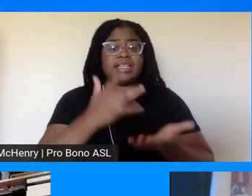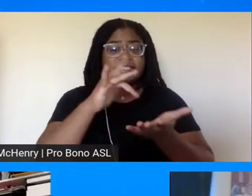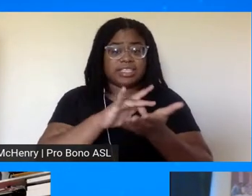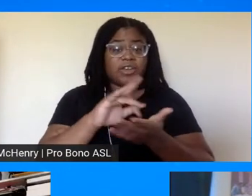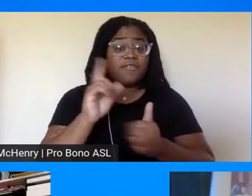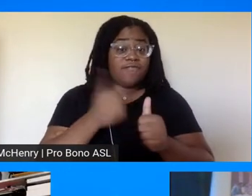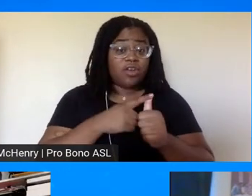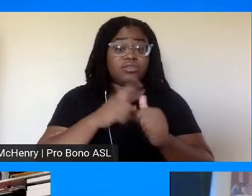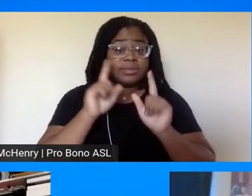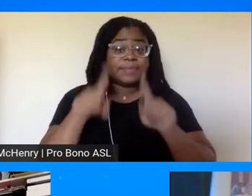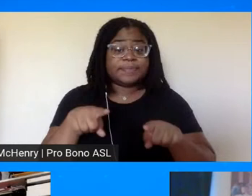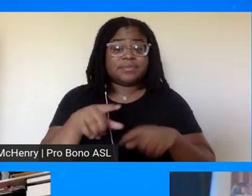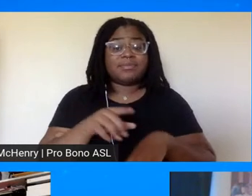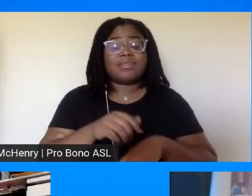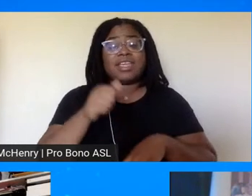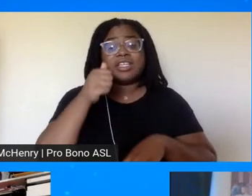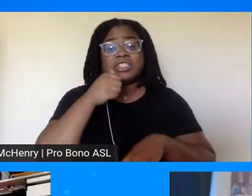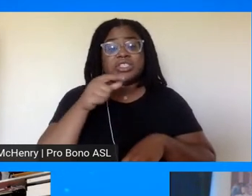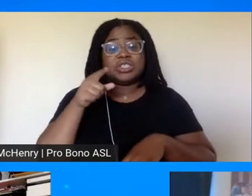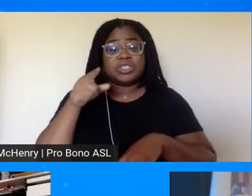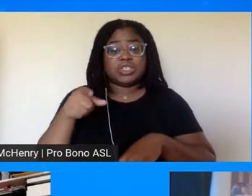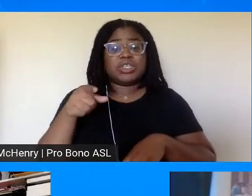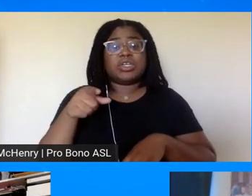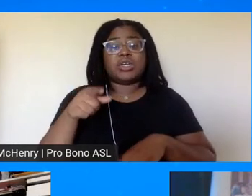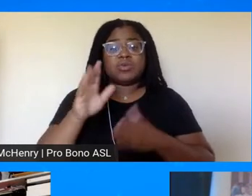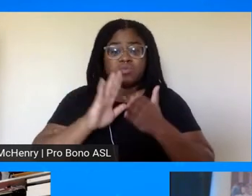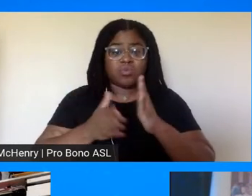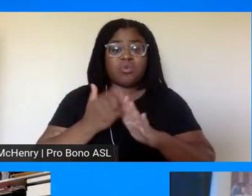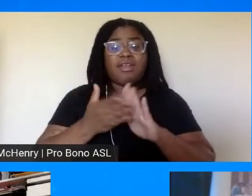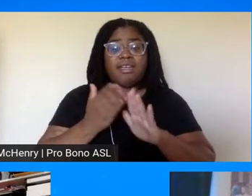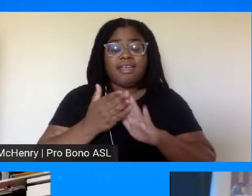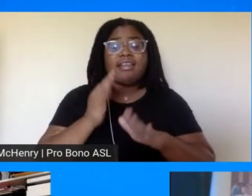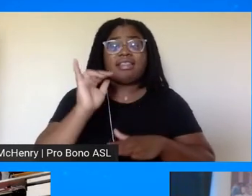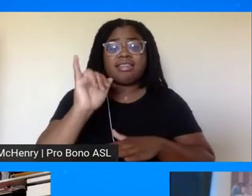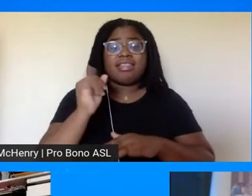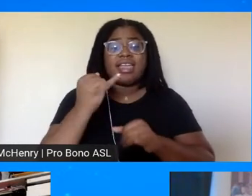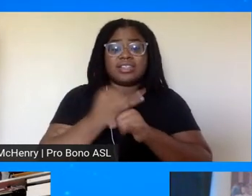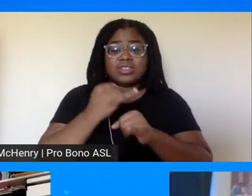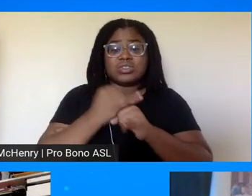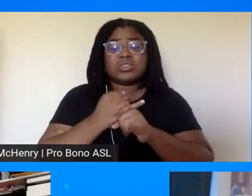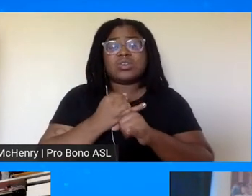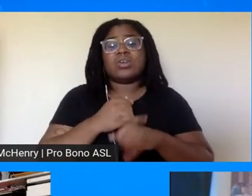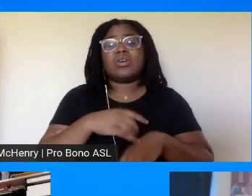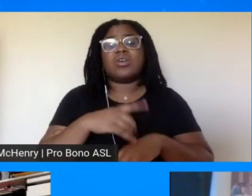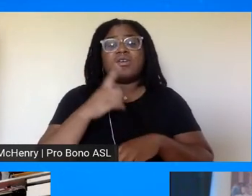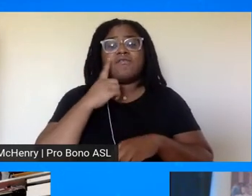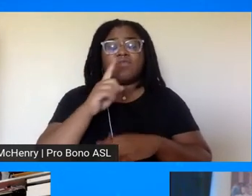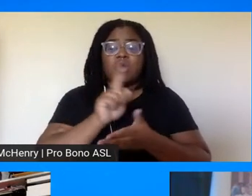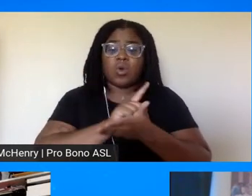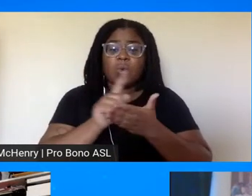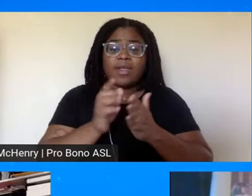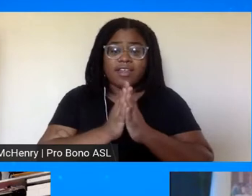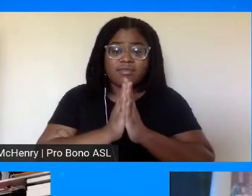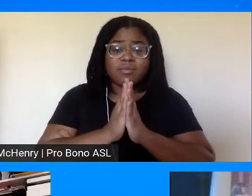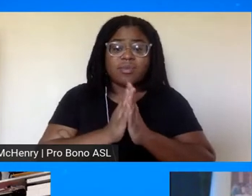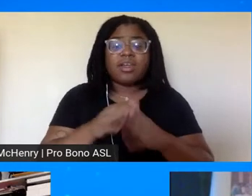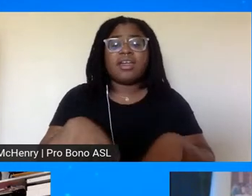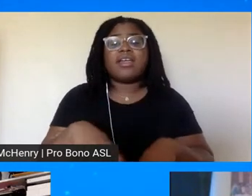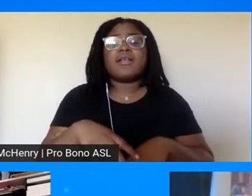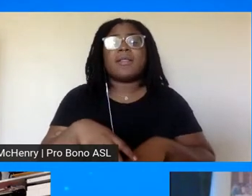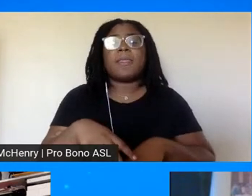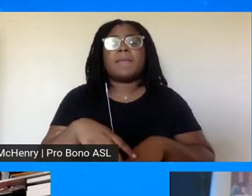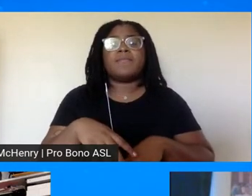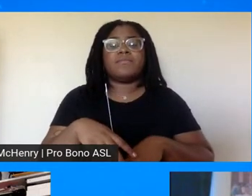um she and mrs ferris ran the institute for a week of training mrs christine king ferris is uh